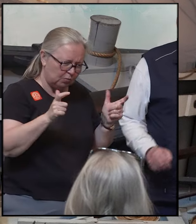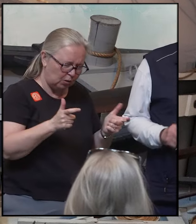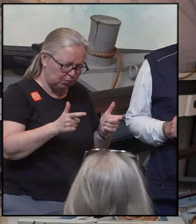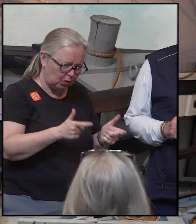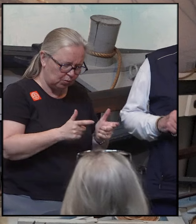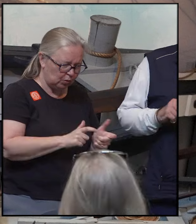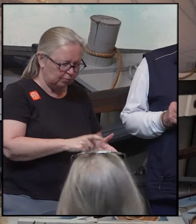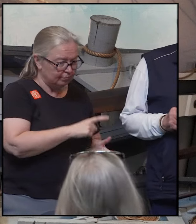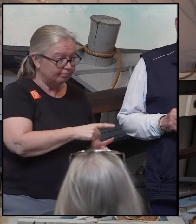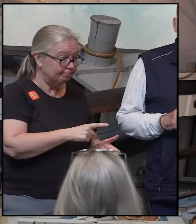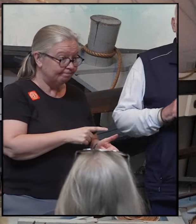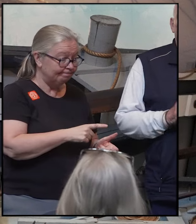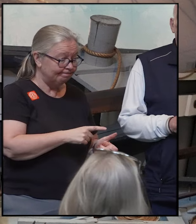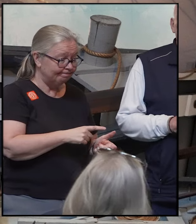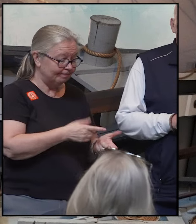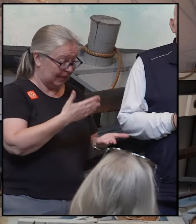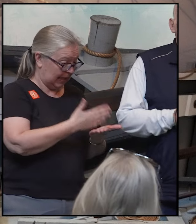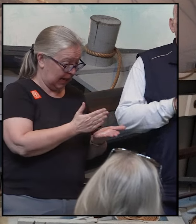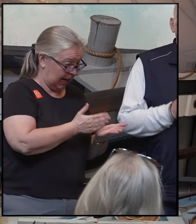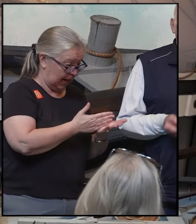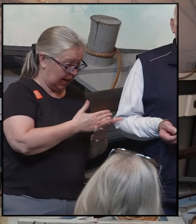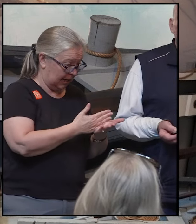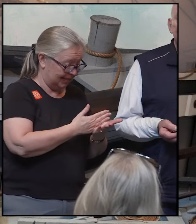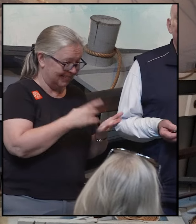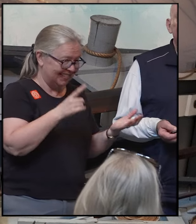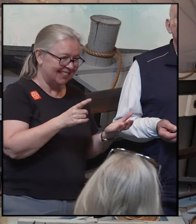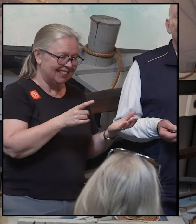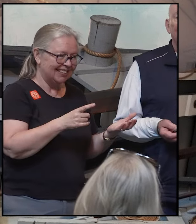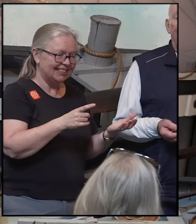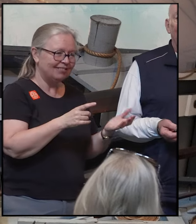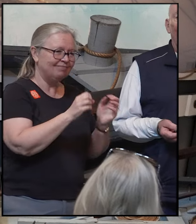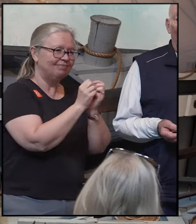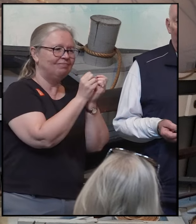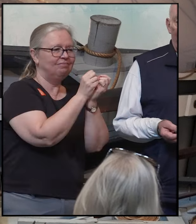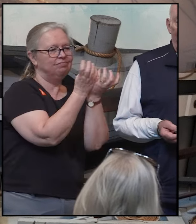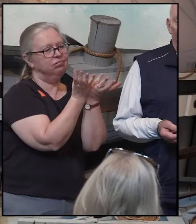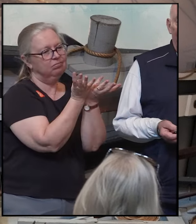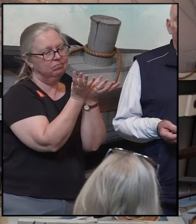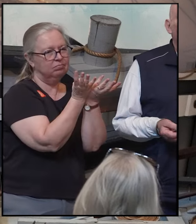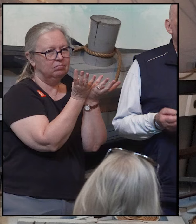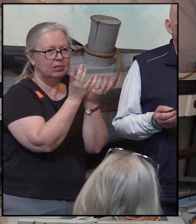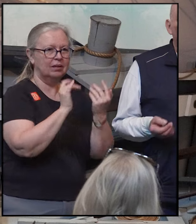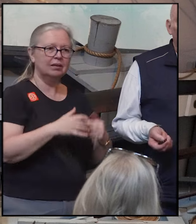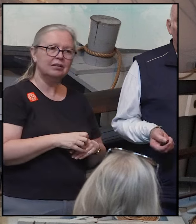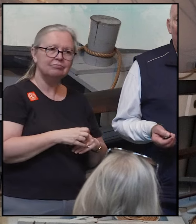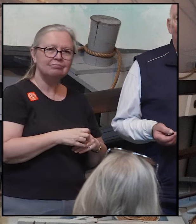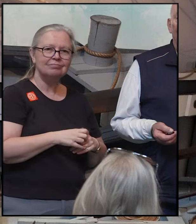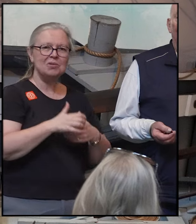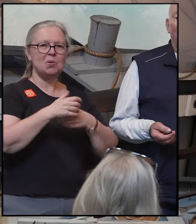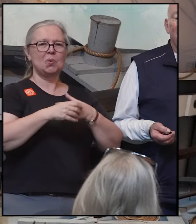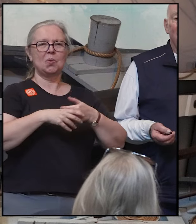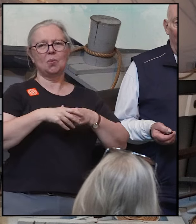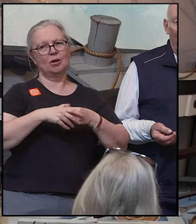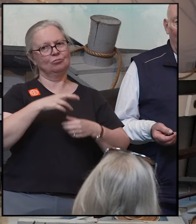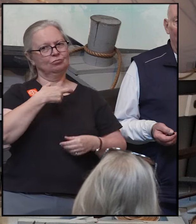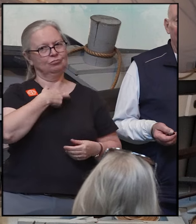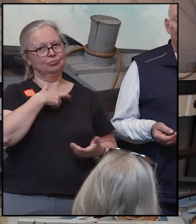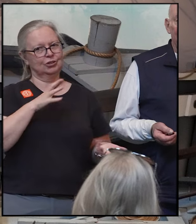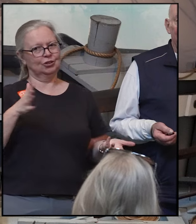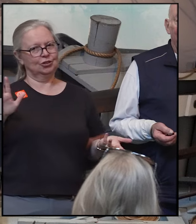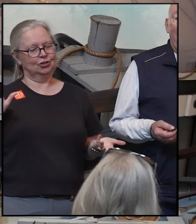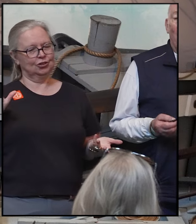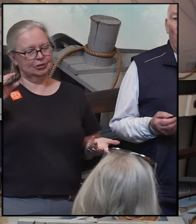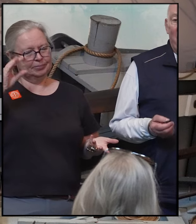Now, as the smaller pieces were cut, the blubber tended to flap open. The Quaker men were very